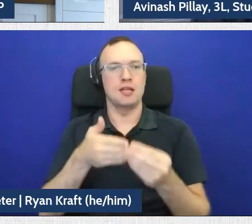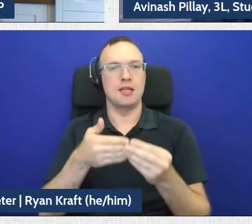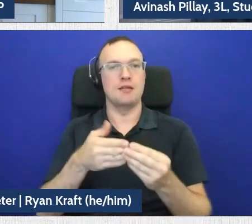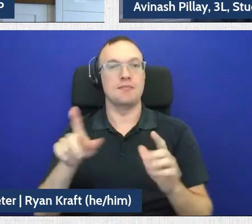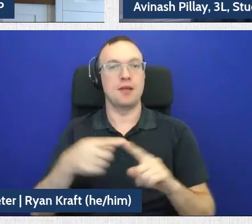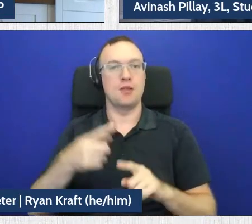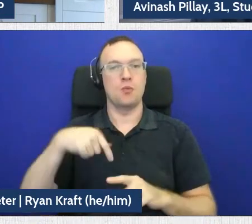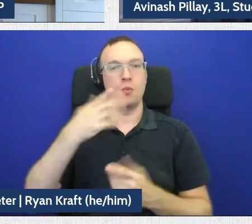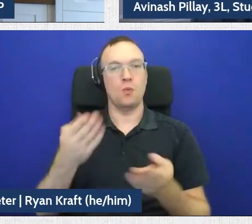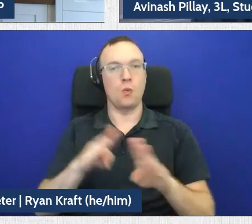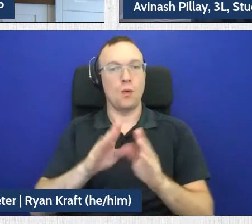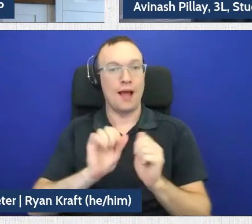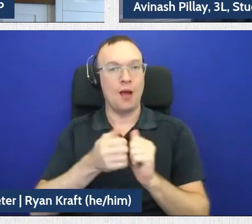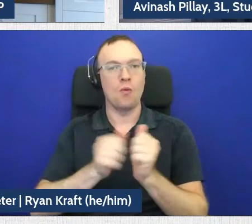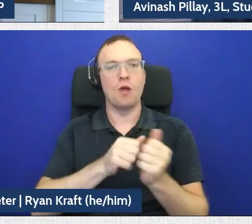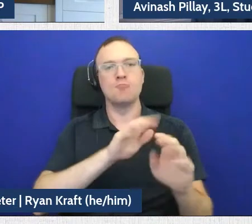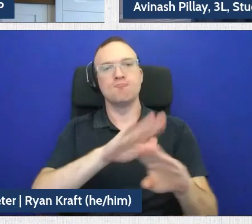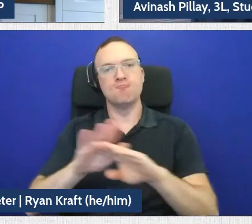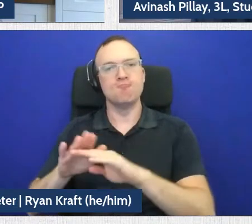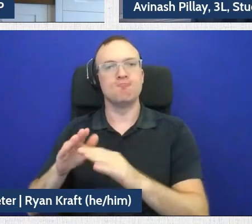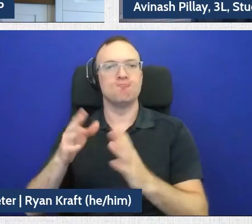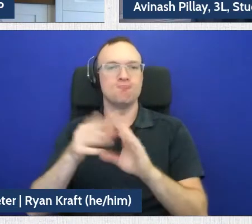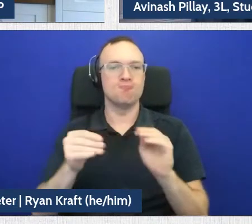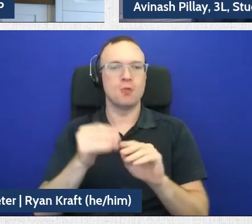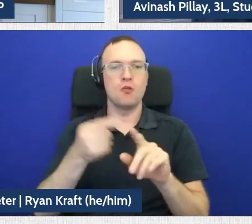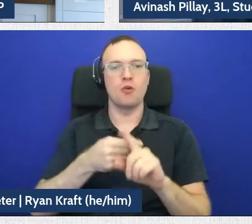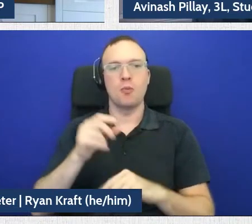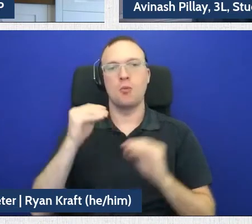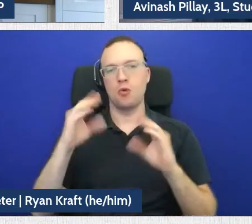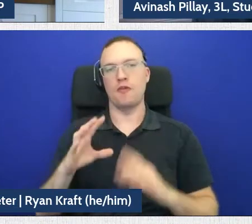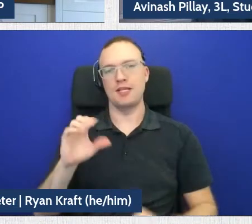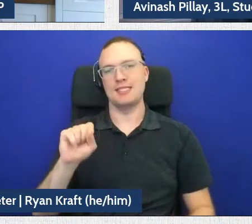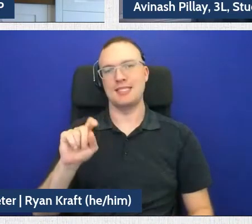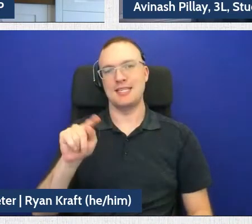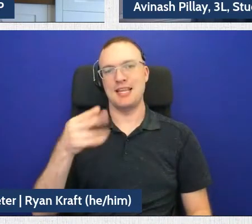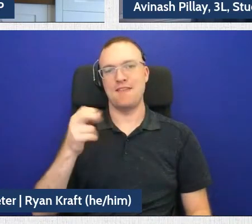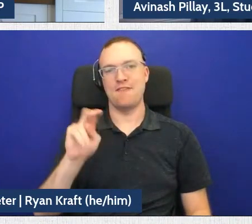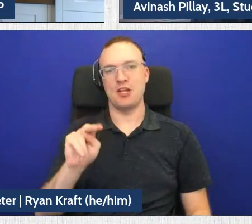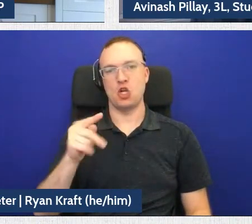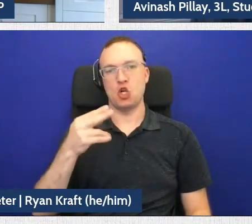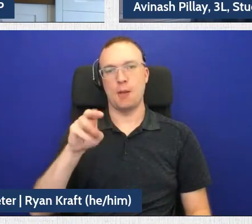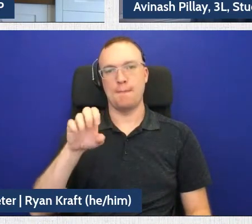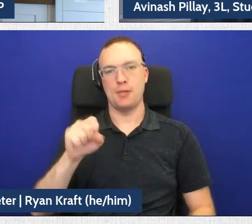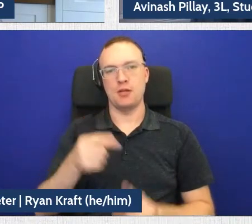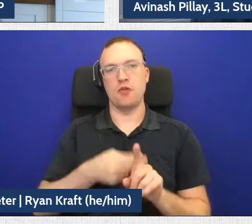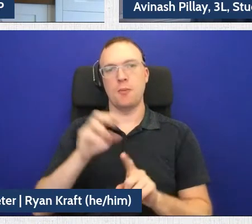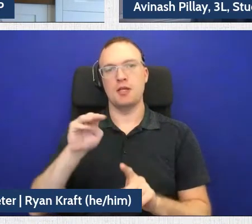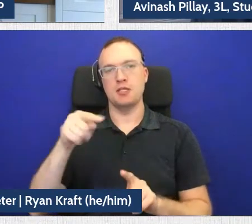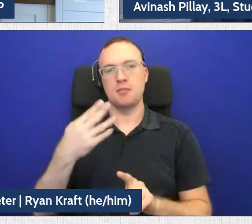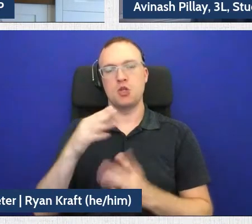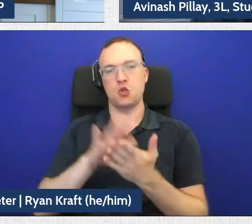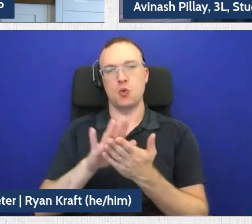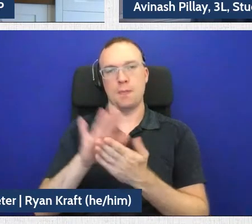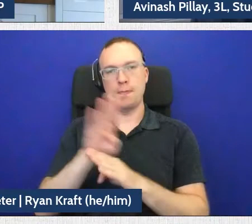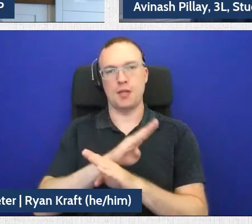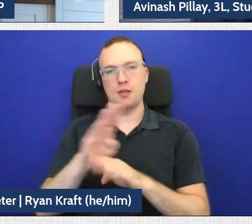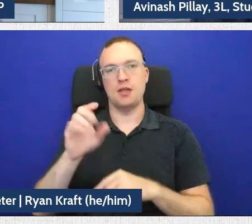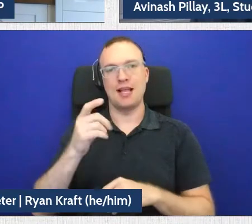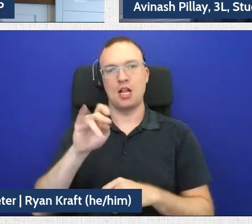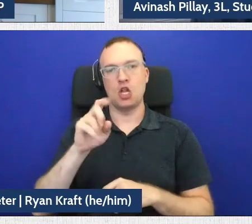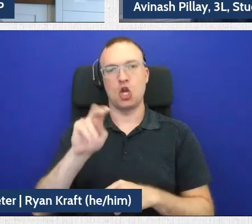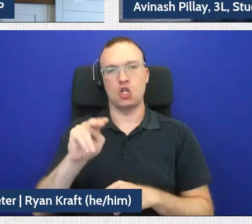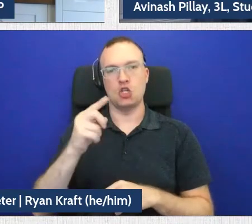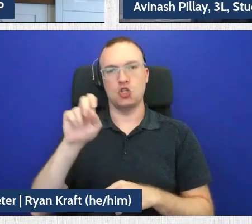will then close off with a few remarks from Professor Stephen Thomas of the Smith School of Business, Zaudan Zhu from Computer Science,